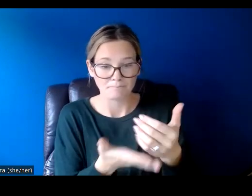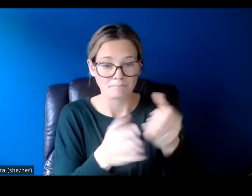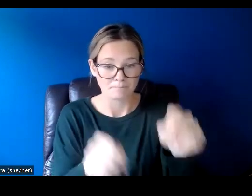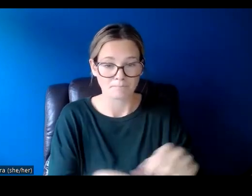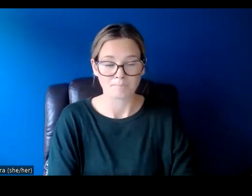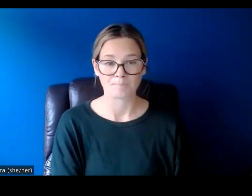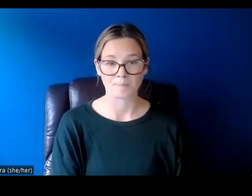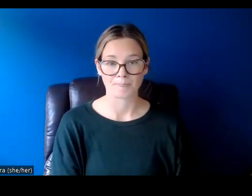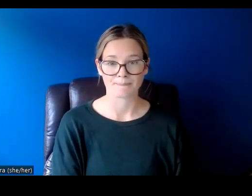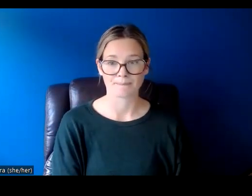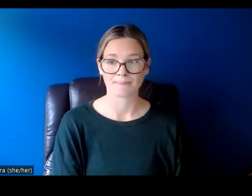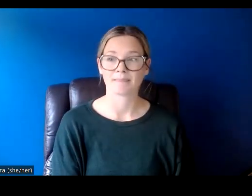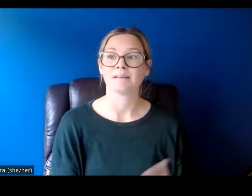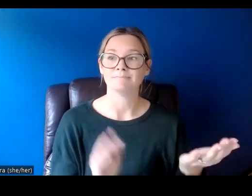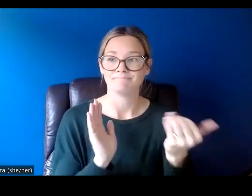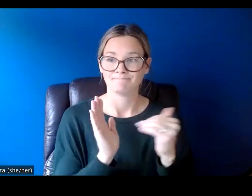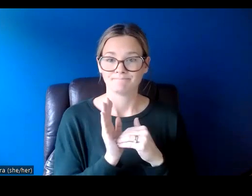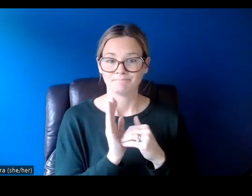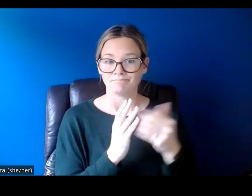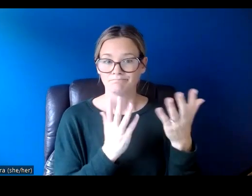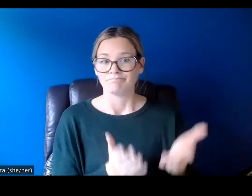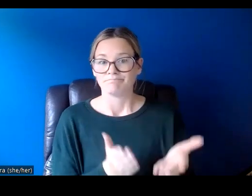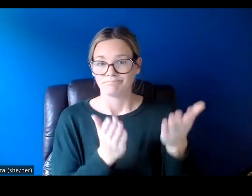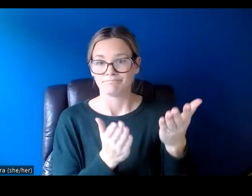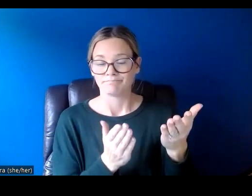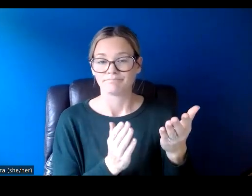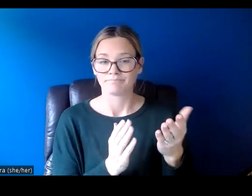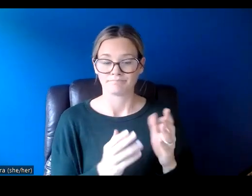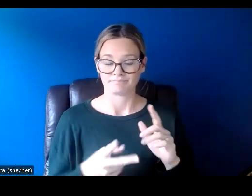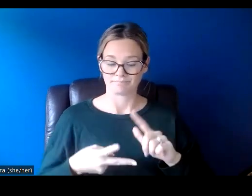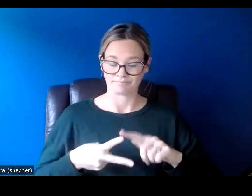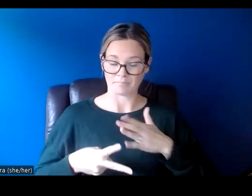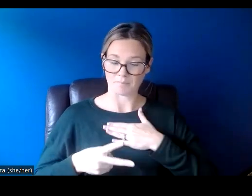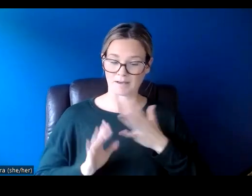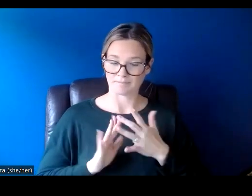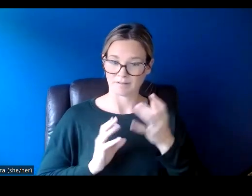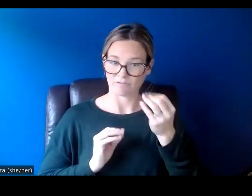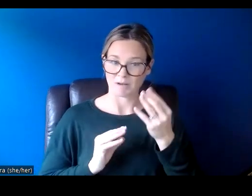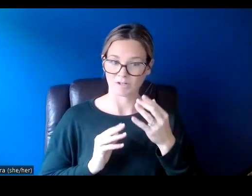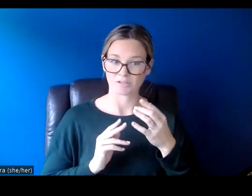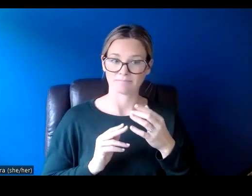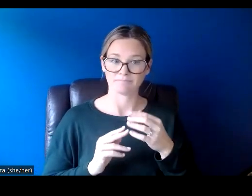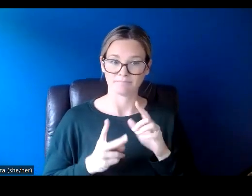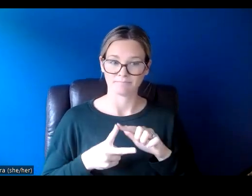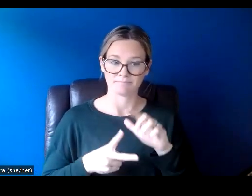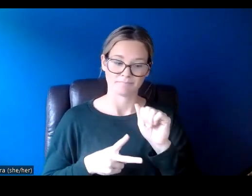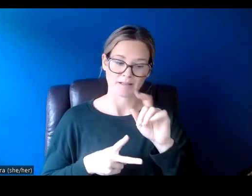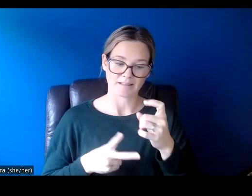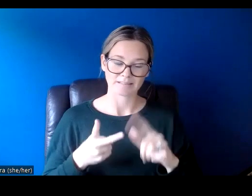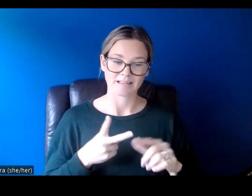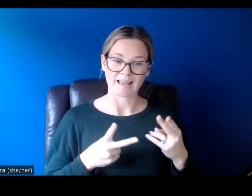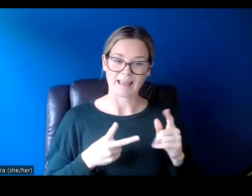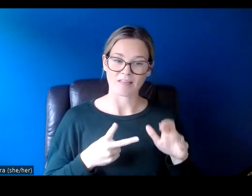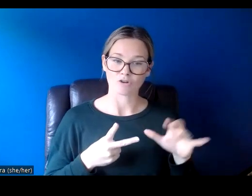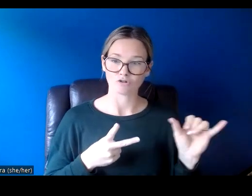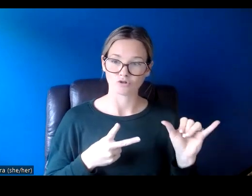Okay. And once again, we have my contact information up here and Heather's. If